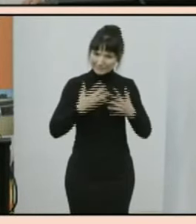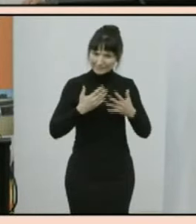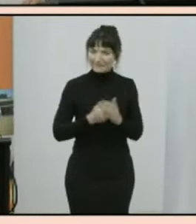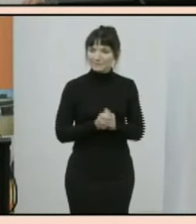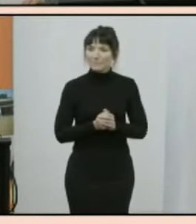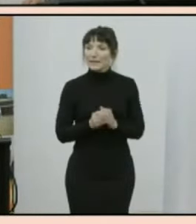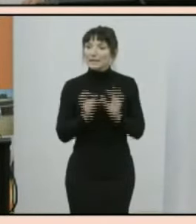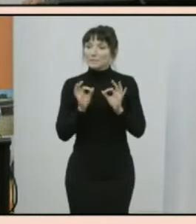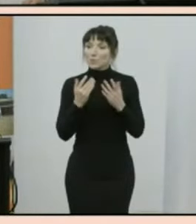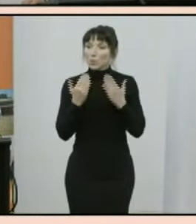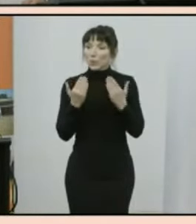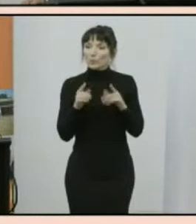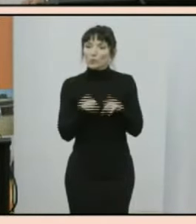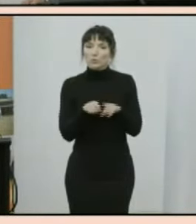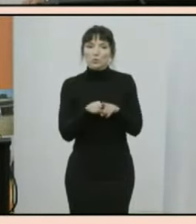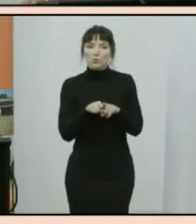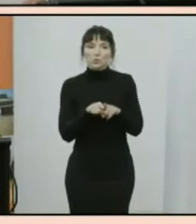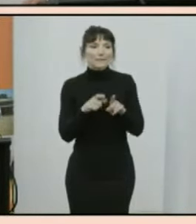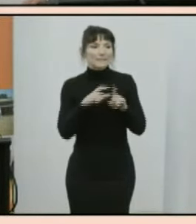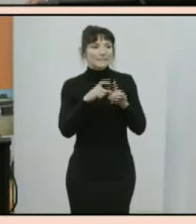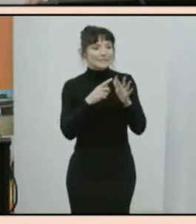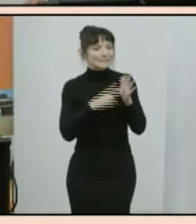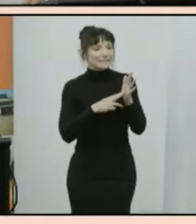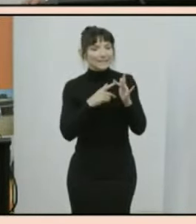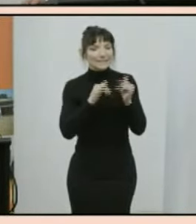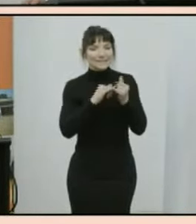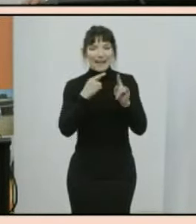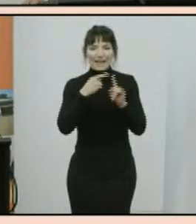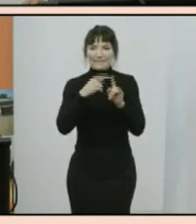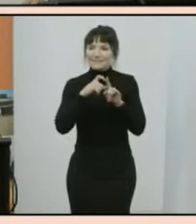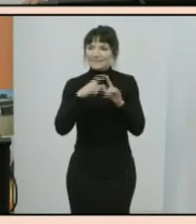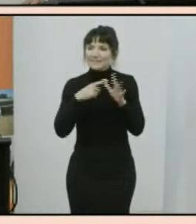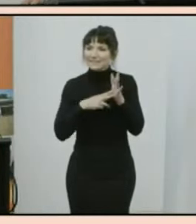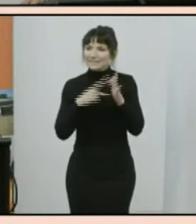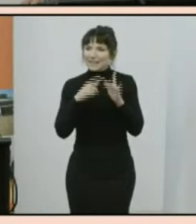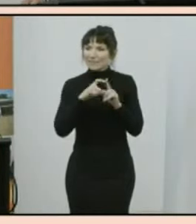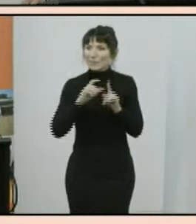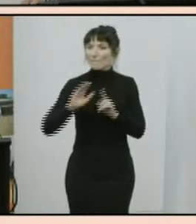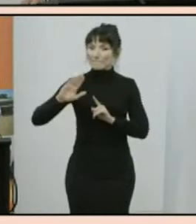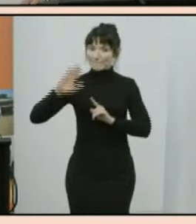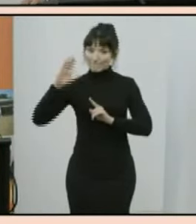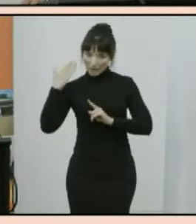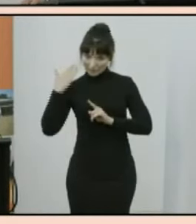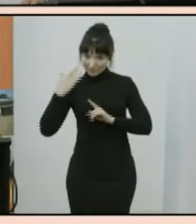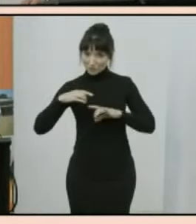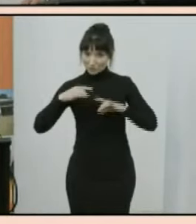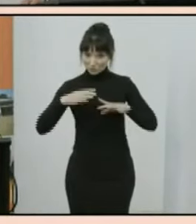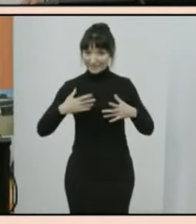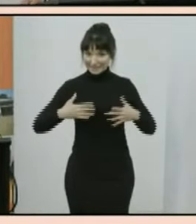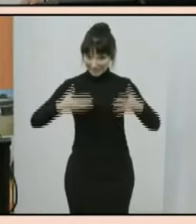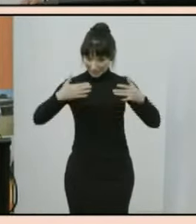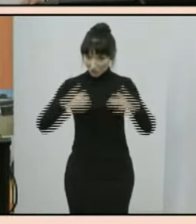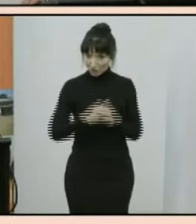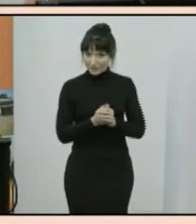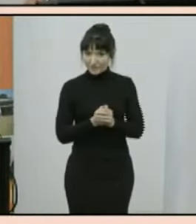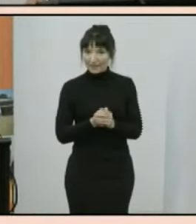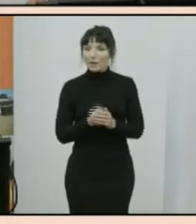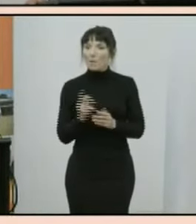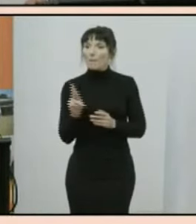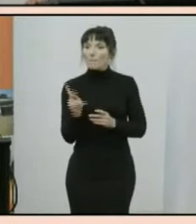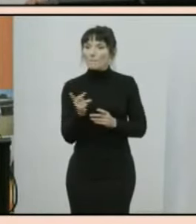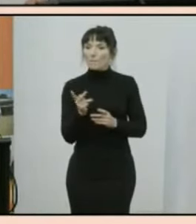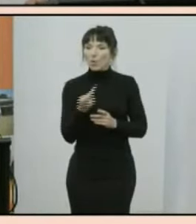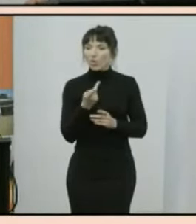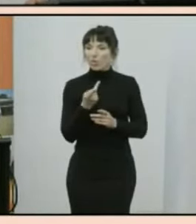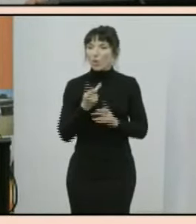special welcome to to dennis truan and david kalish former australian statisticians david was in charge of preparations for